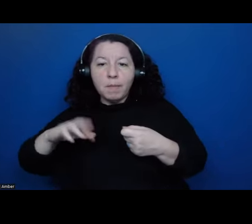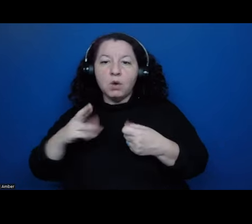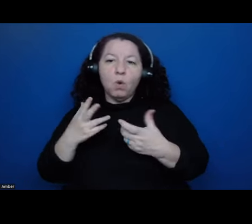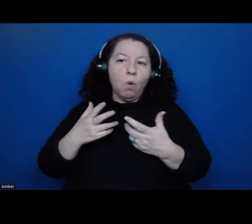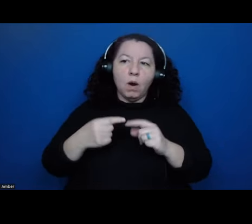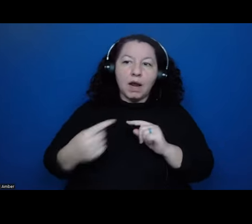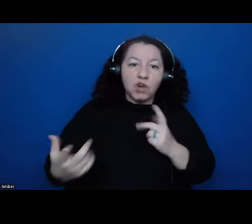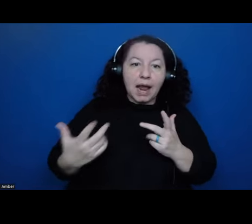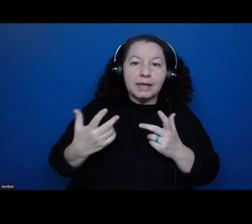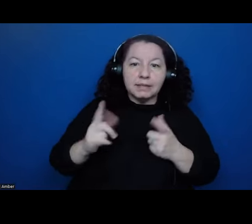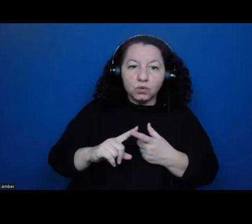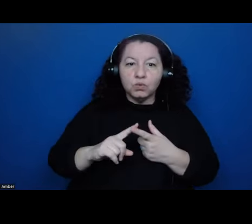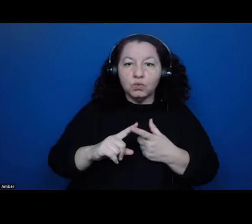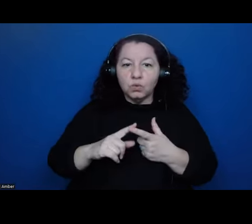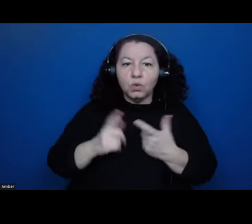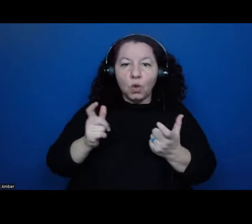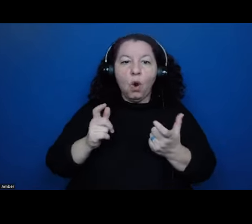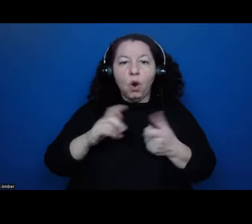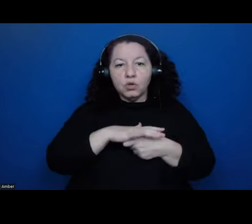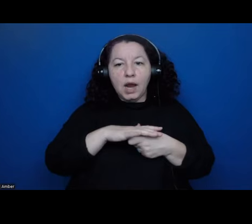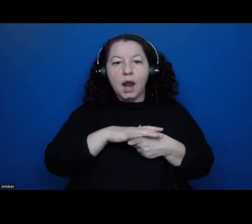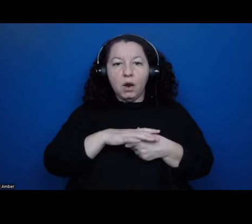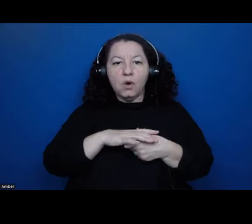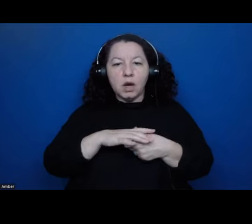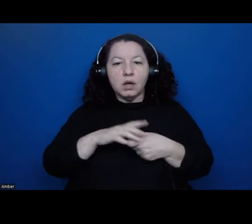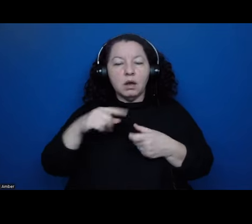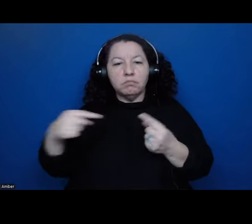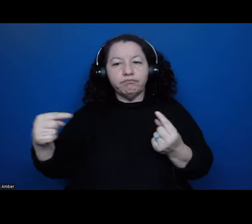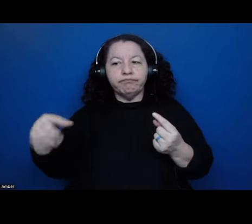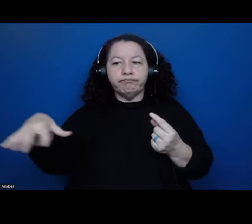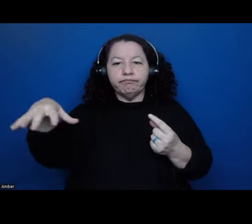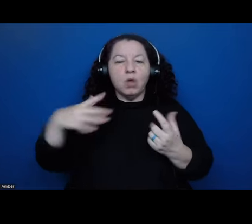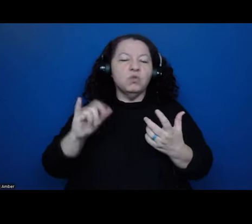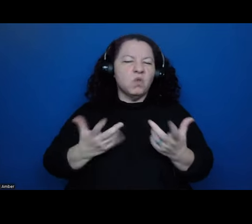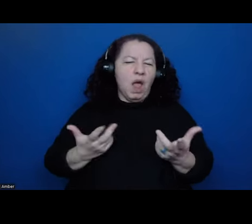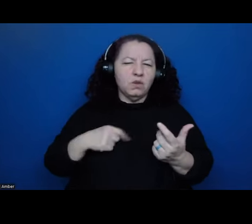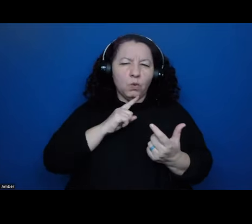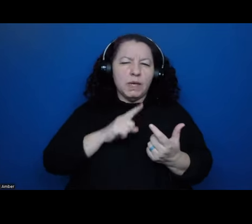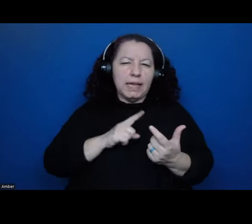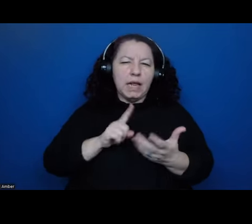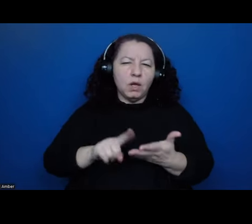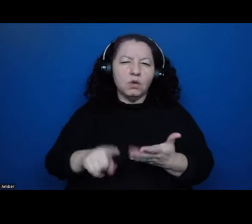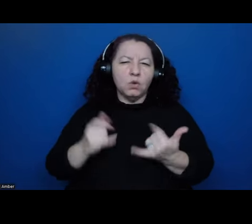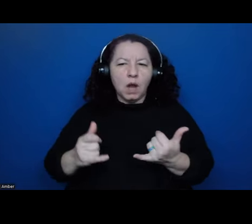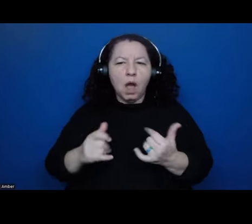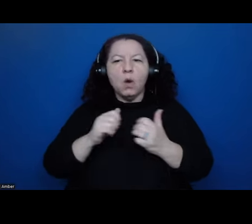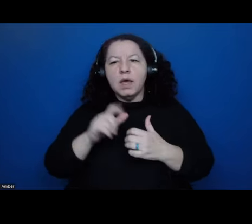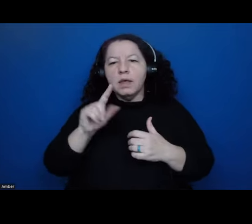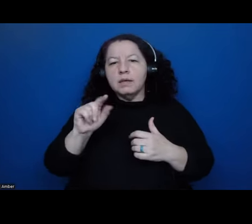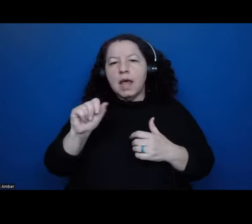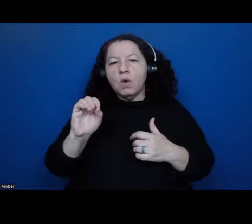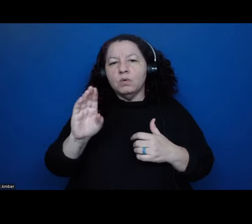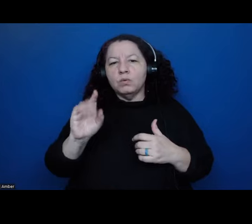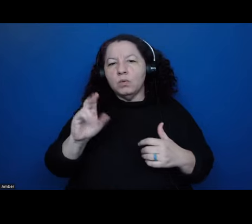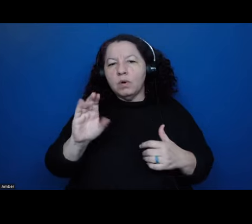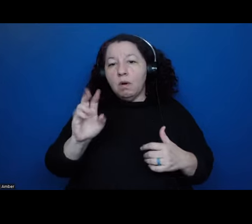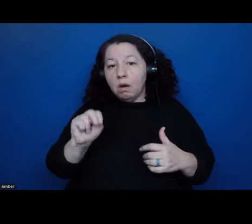adjacent to the urban zone, uh, area. And so that, that's what we're facing somewhat in Teotihuacan, which, um, even in my